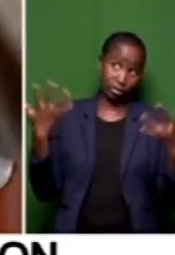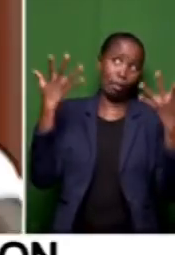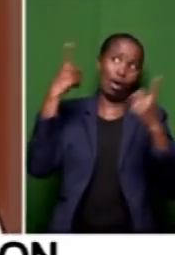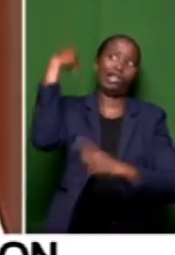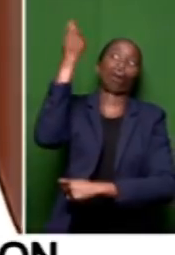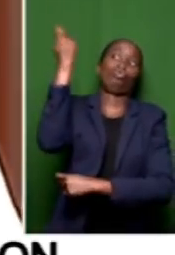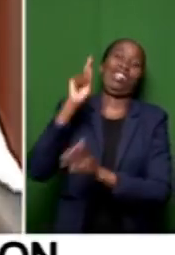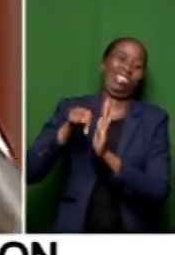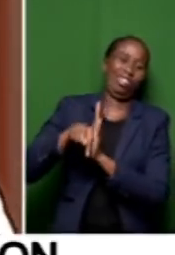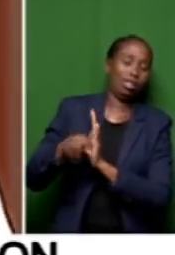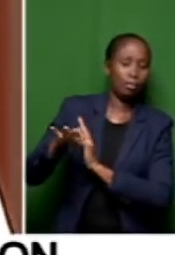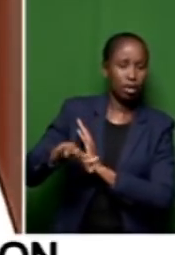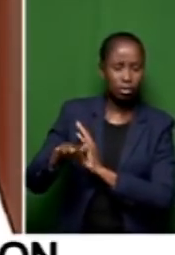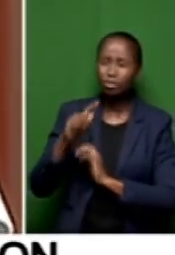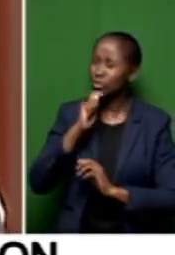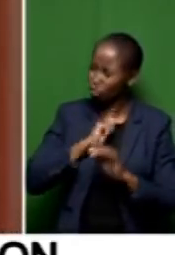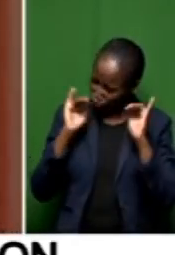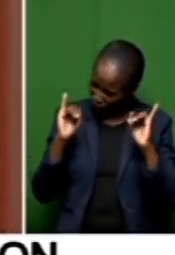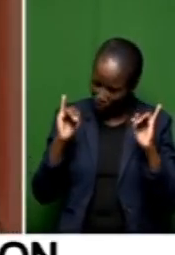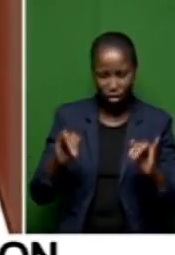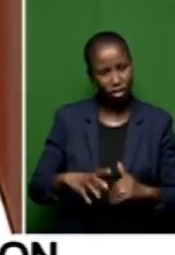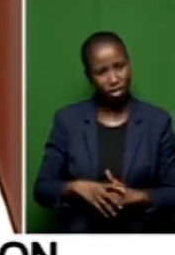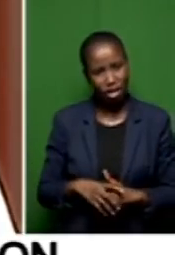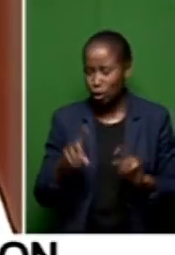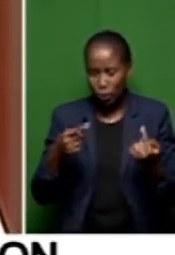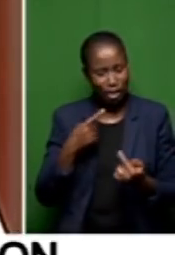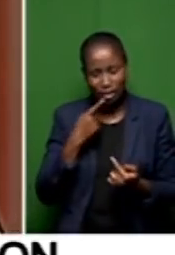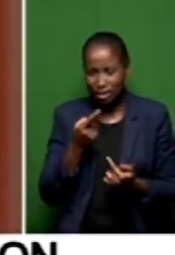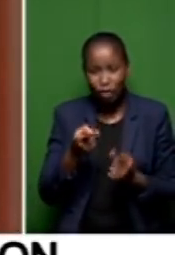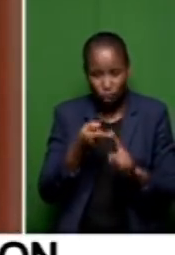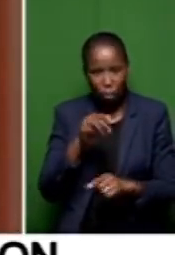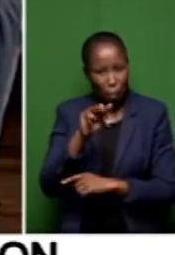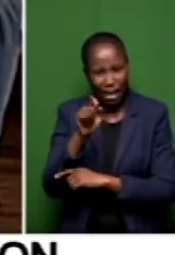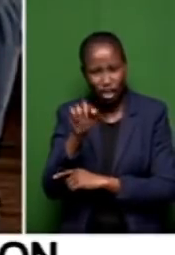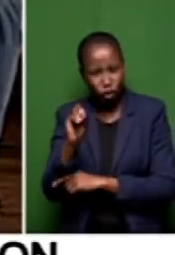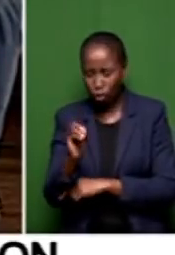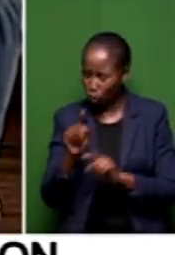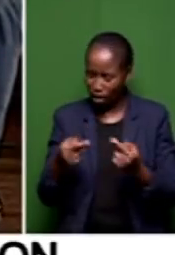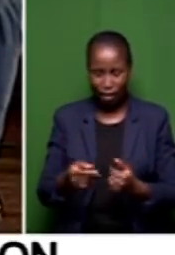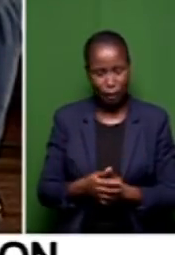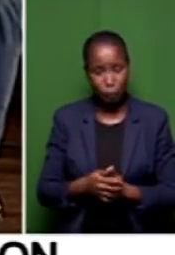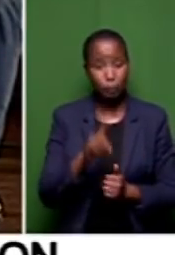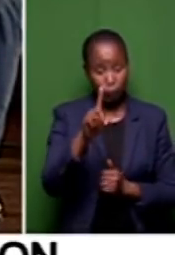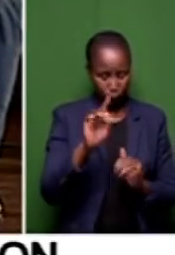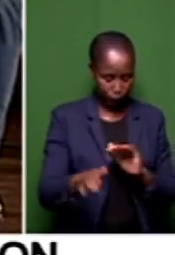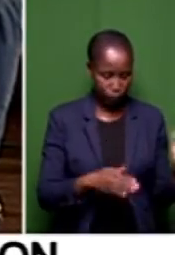those rural areas. It's terrible. You can't say they're staying in the metro. So, when it comes to service delivery,